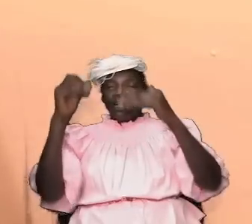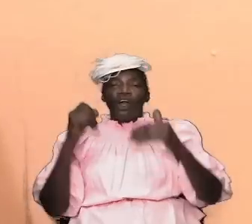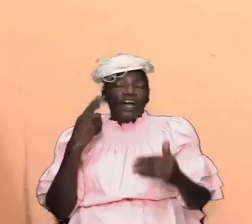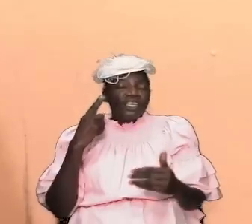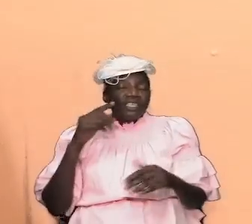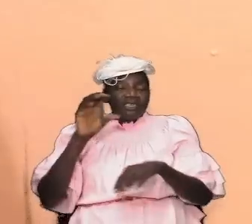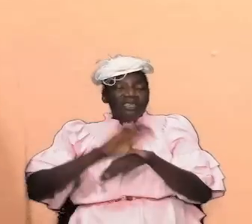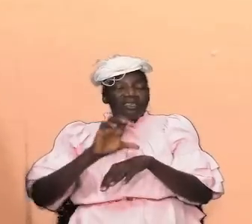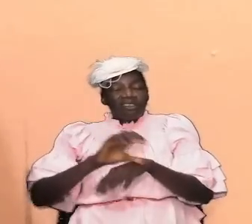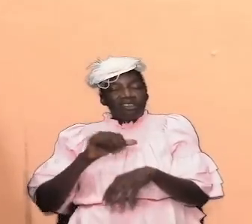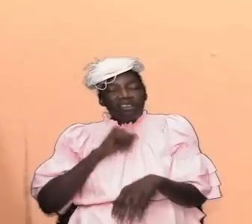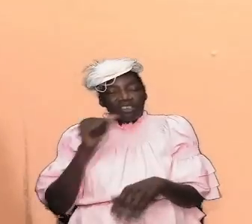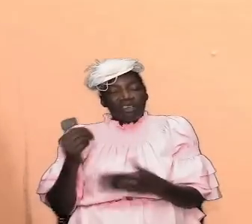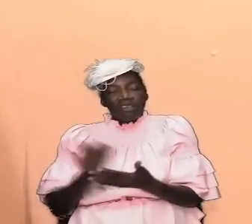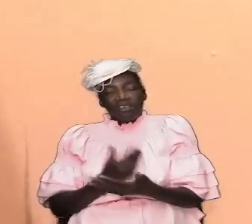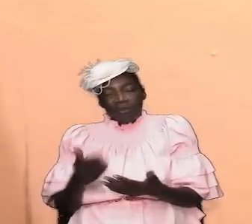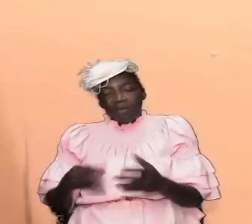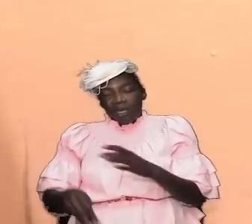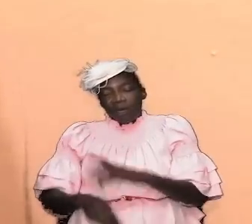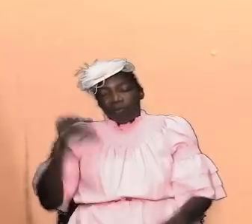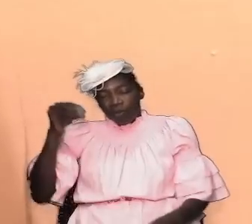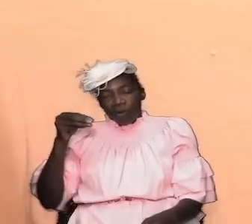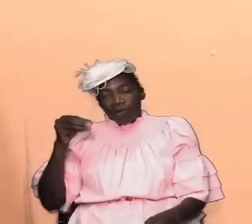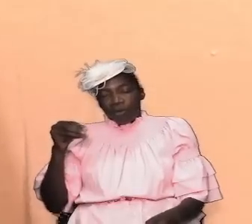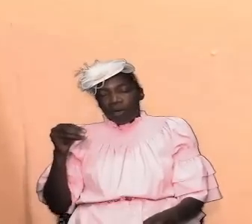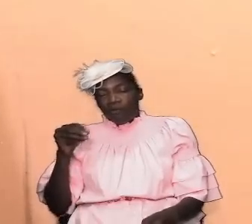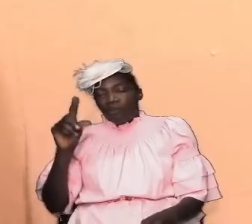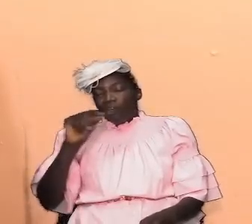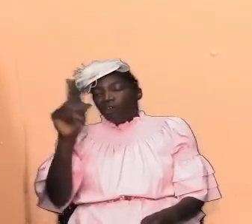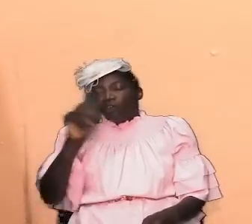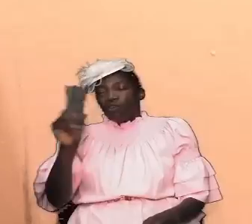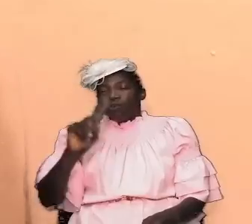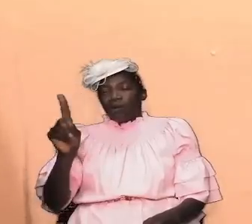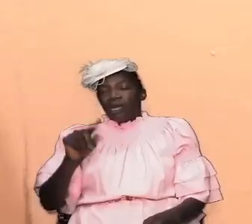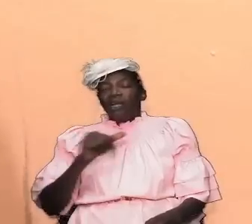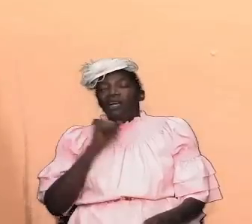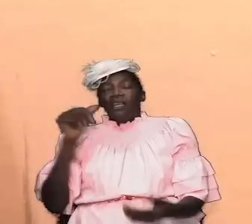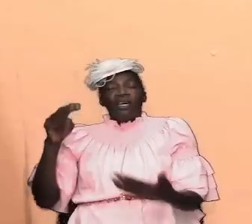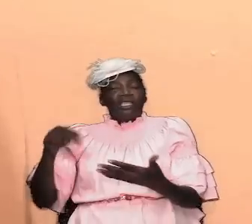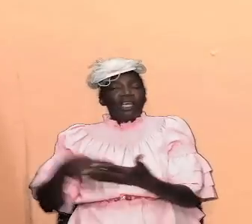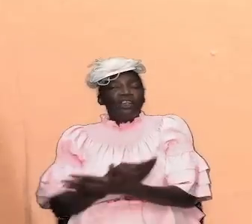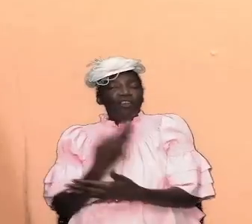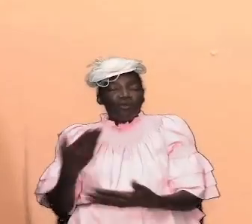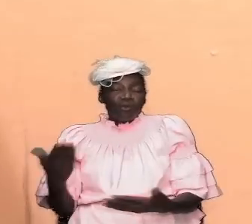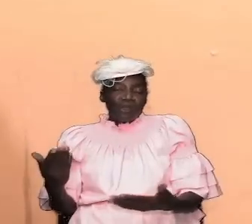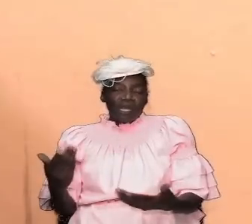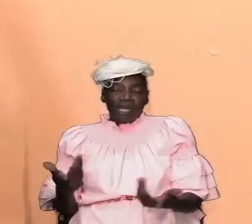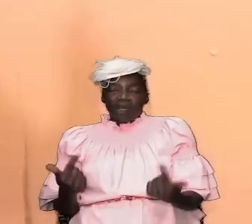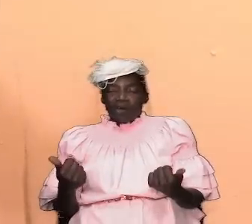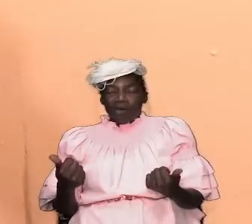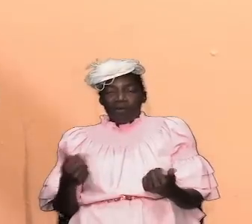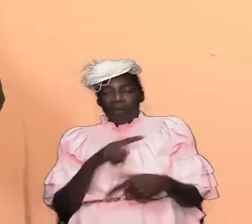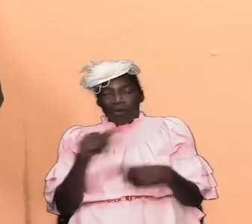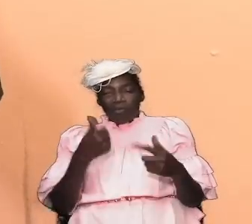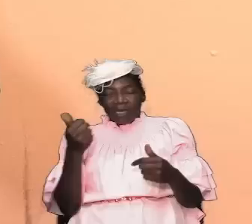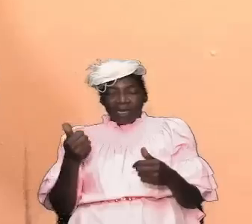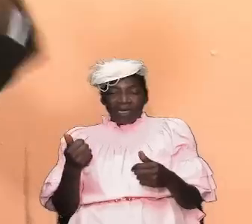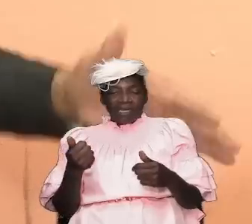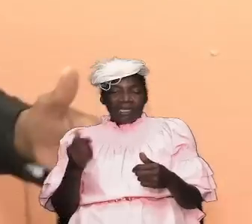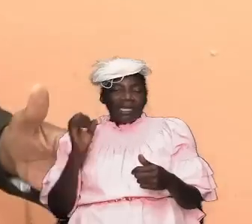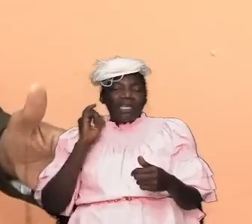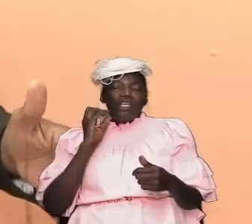not something that was just pulled out of nowhere it is not a new thing that came about because the jews